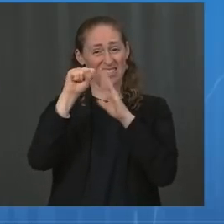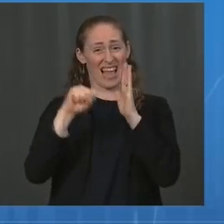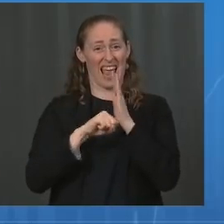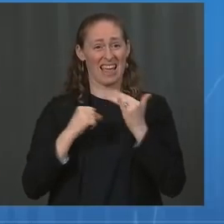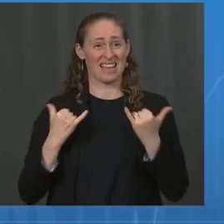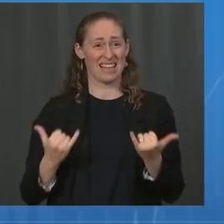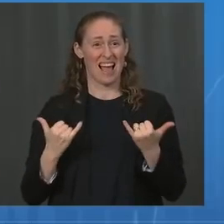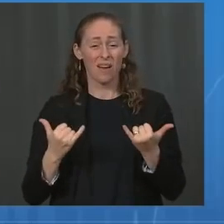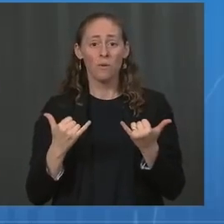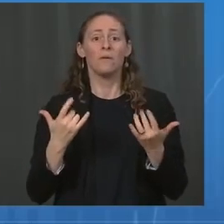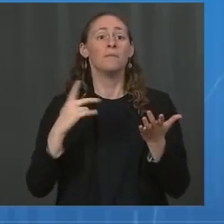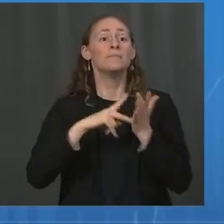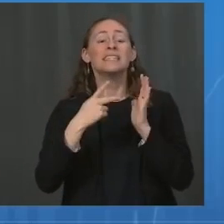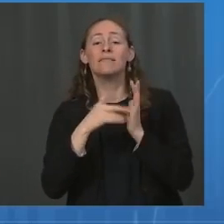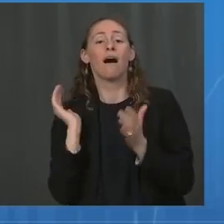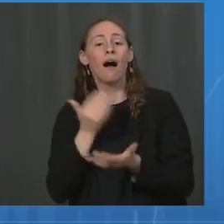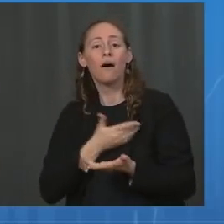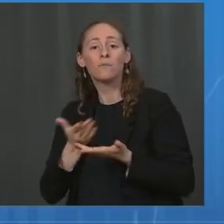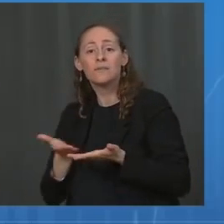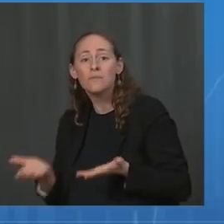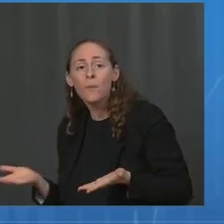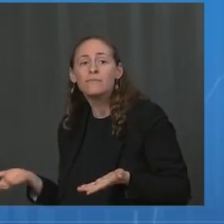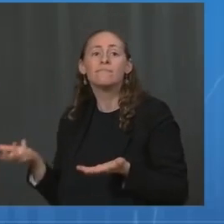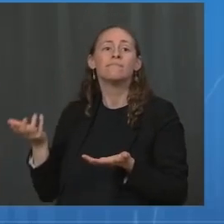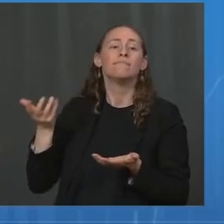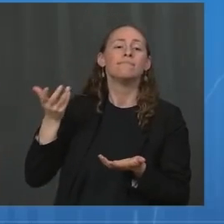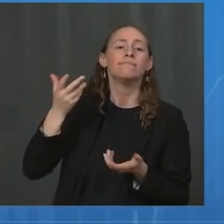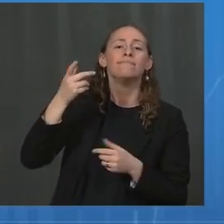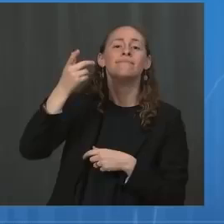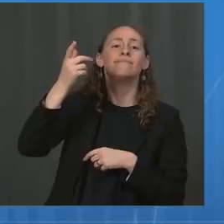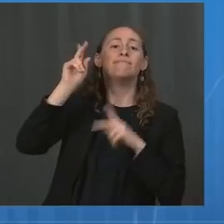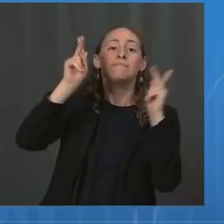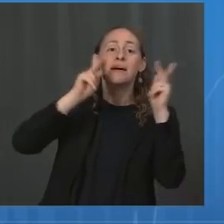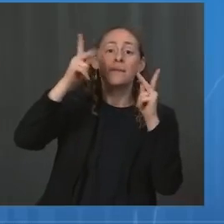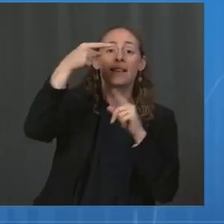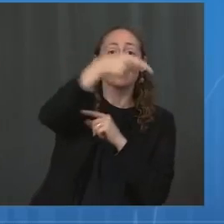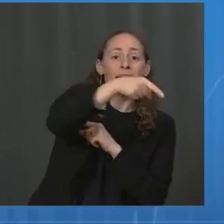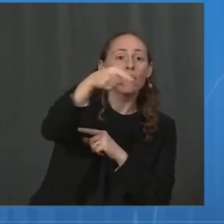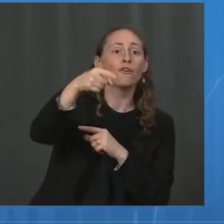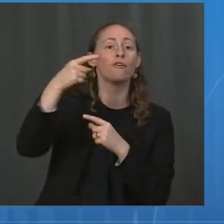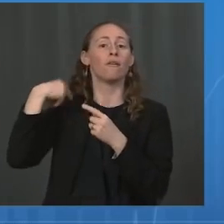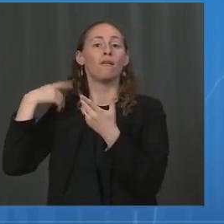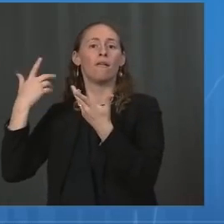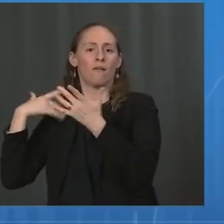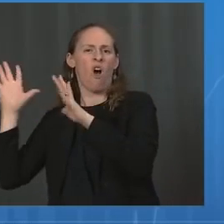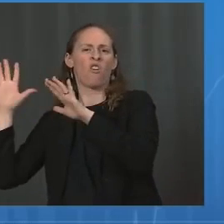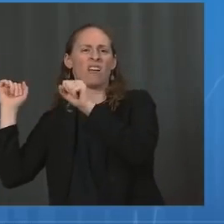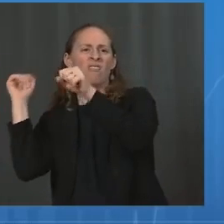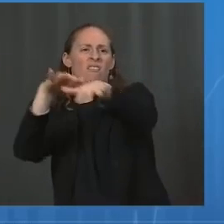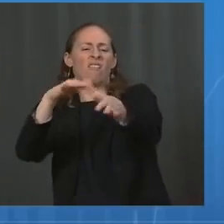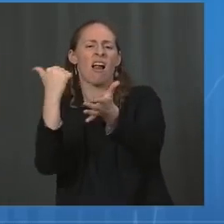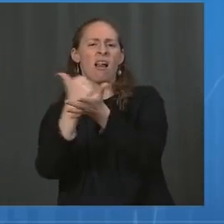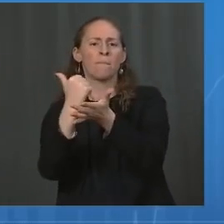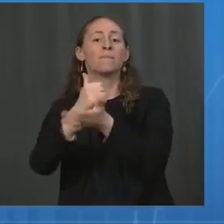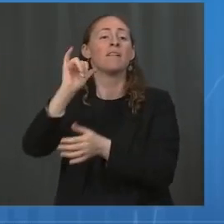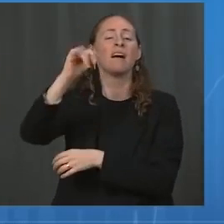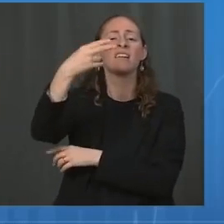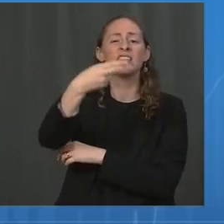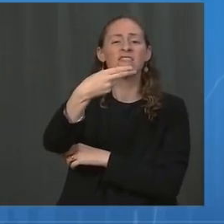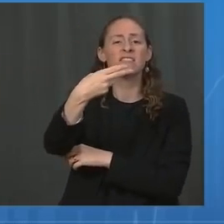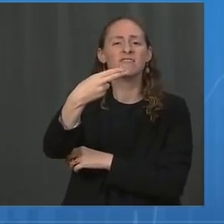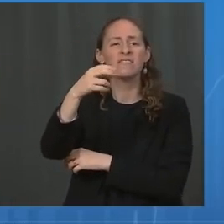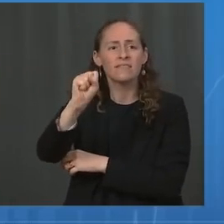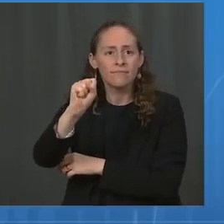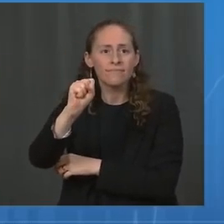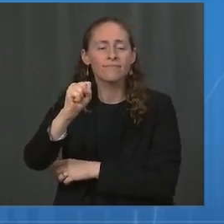supplies, and expertise from across the federal government, including from HHS, CDC, FEMA,